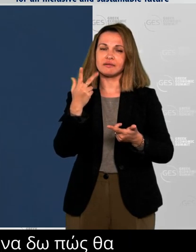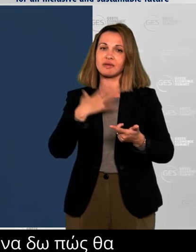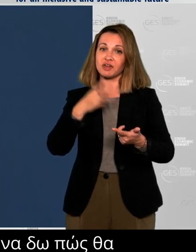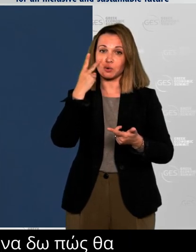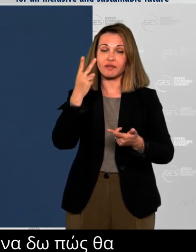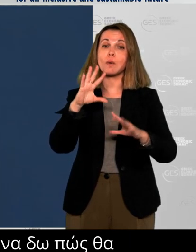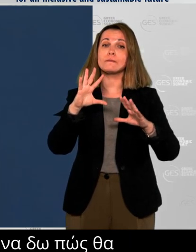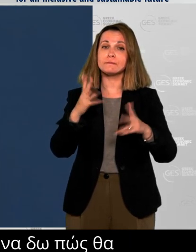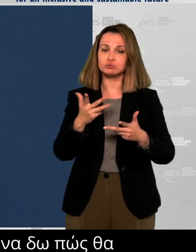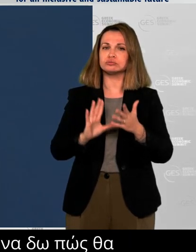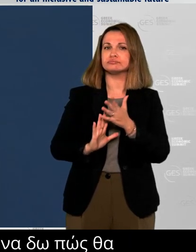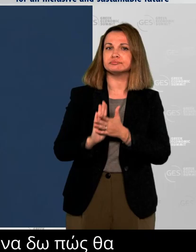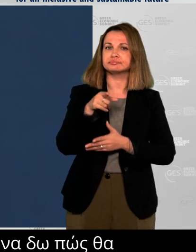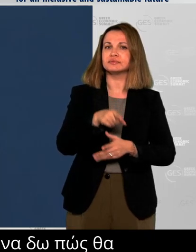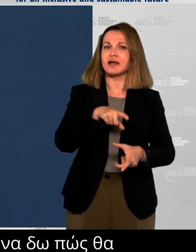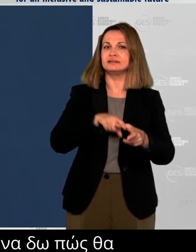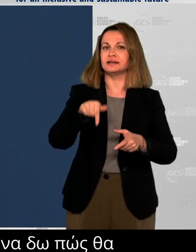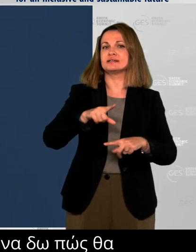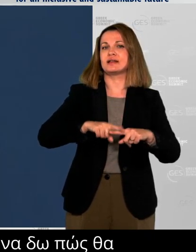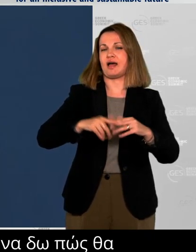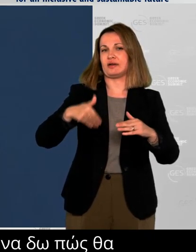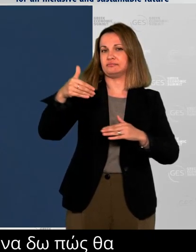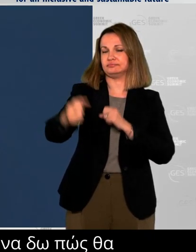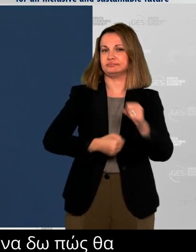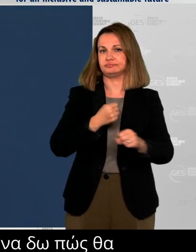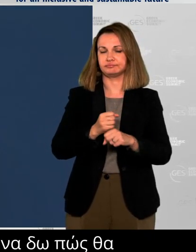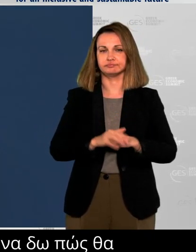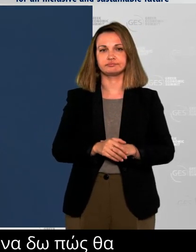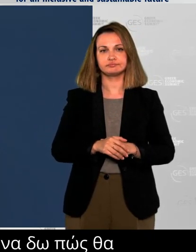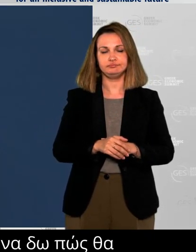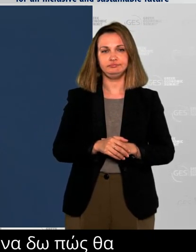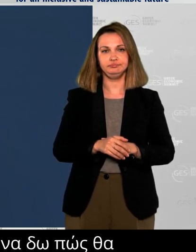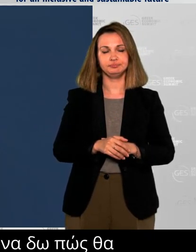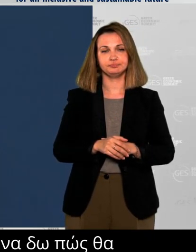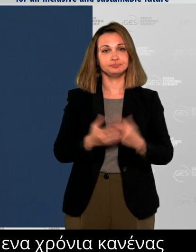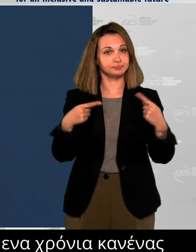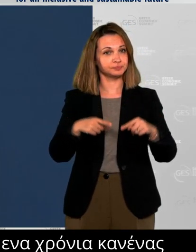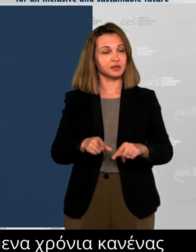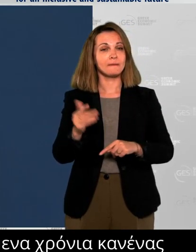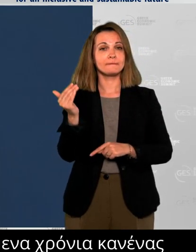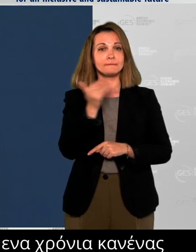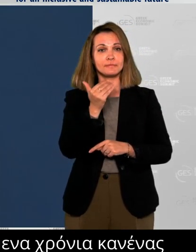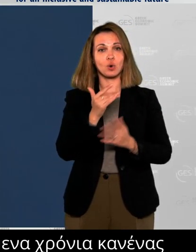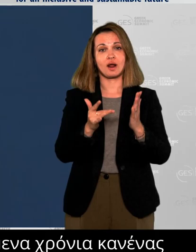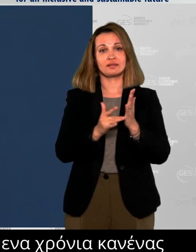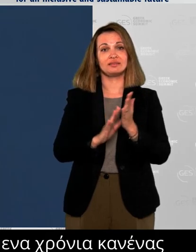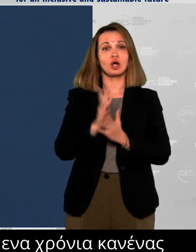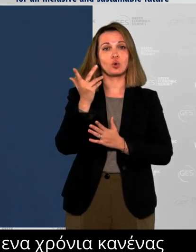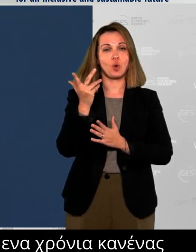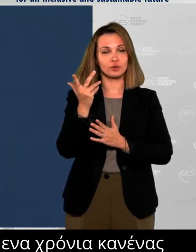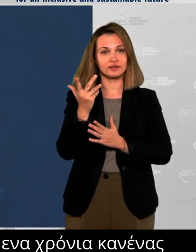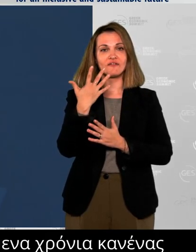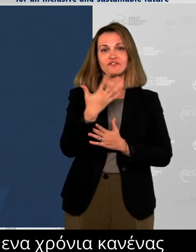proceeding with a development that will become the largest onshore wind facility in all of Greece. And in Patras, Advent